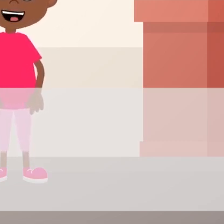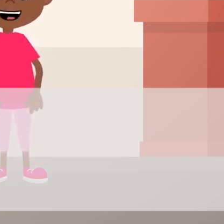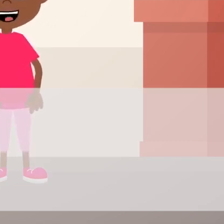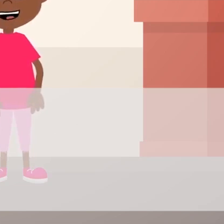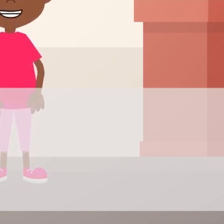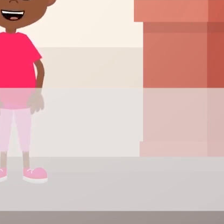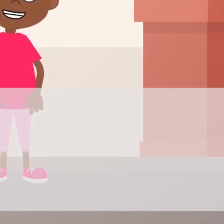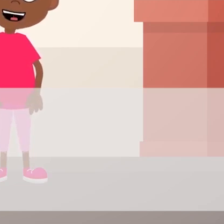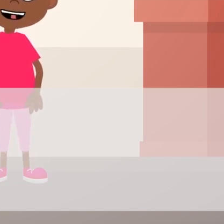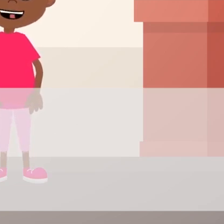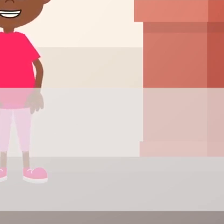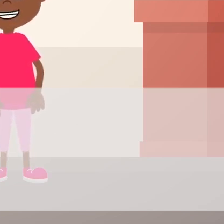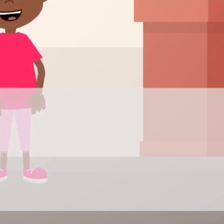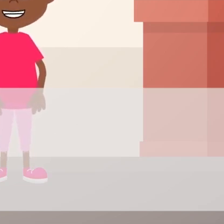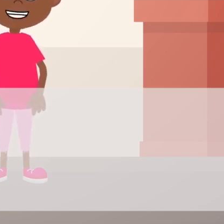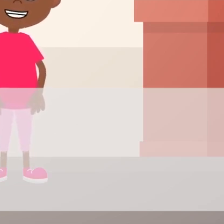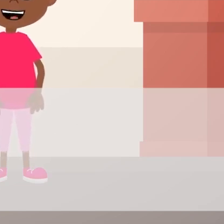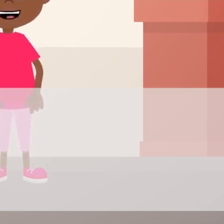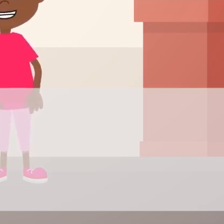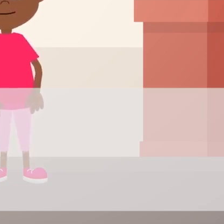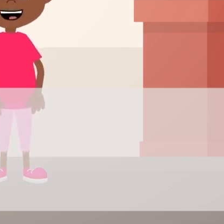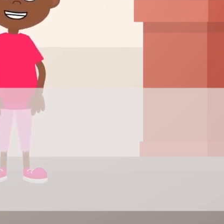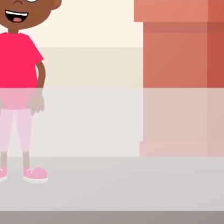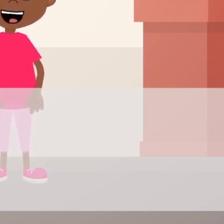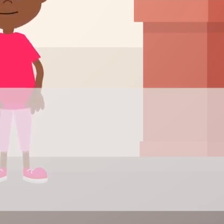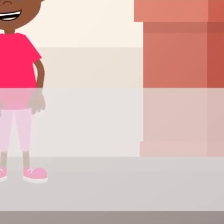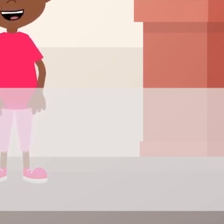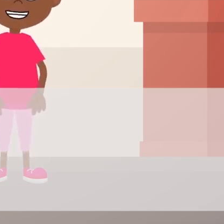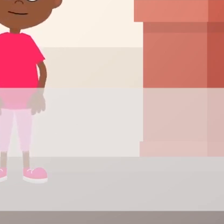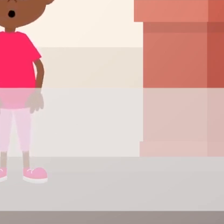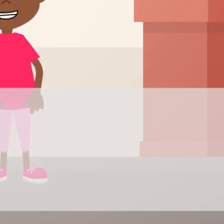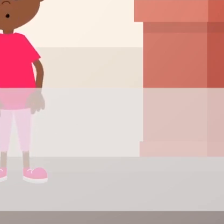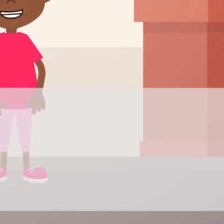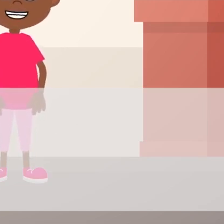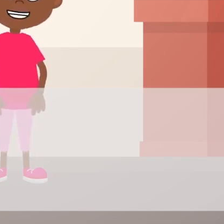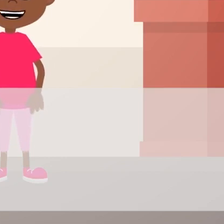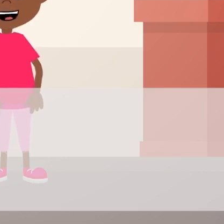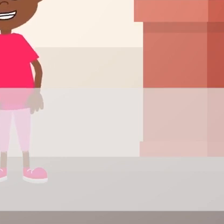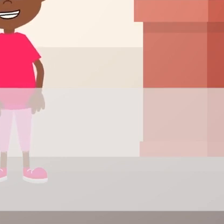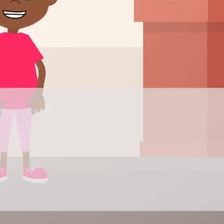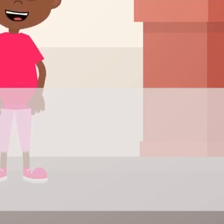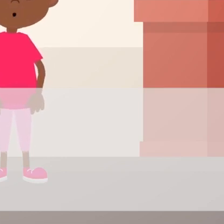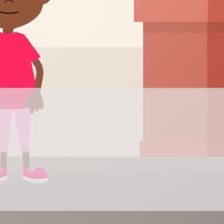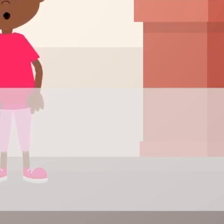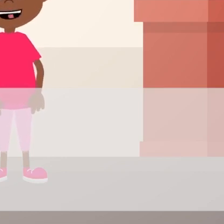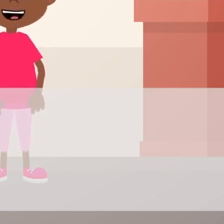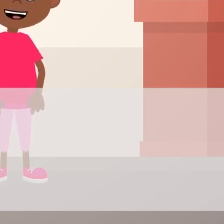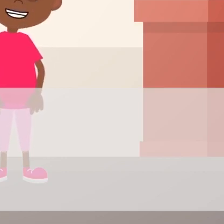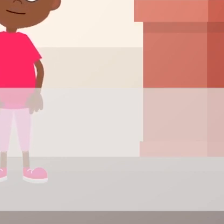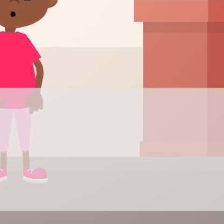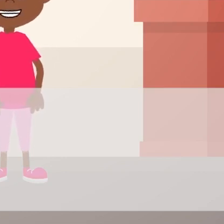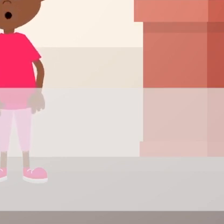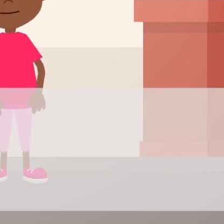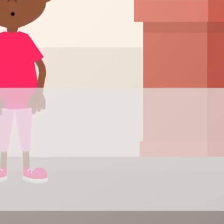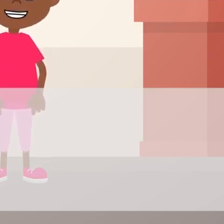and all we can speak up, and all we can speak up A pair of artists, days, a pair of artists, days, just look